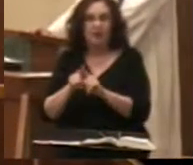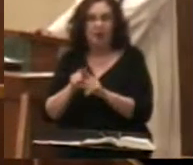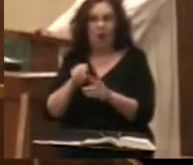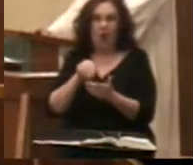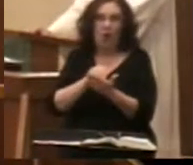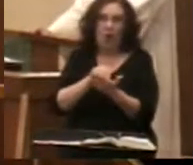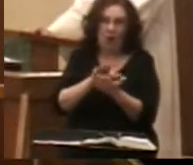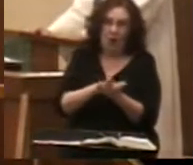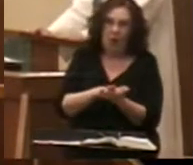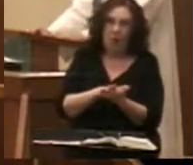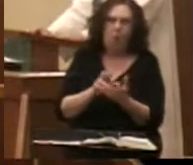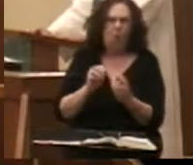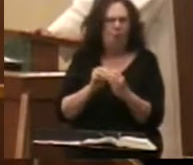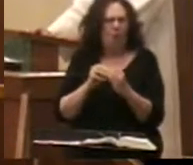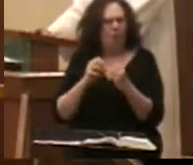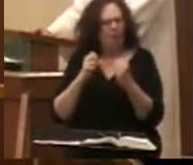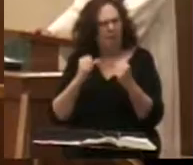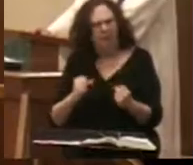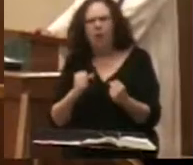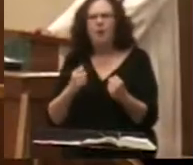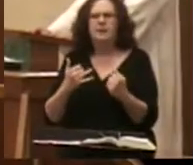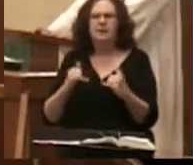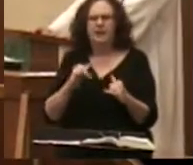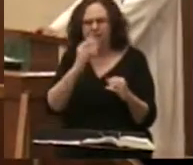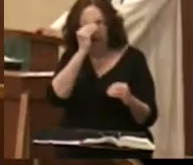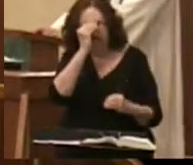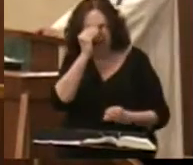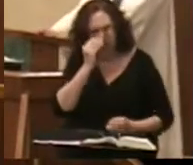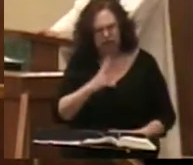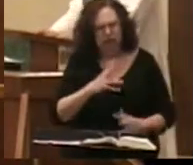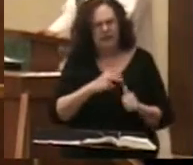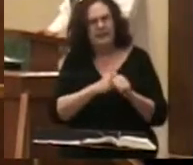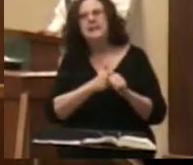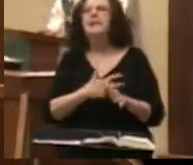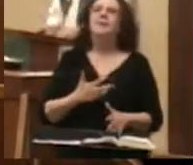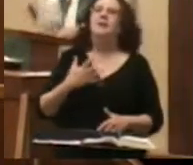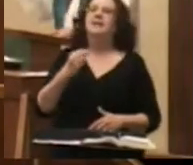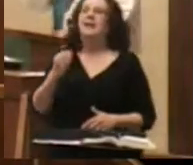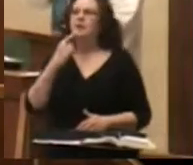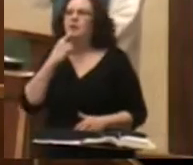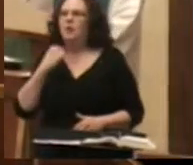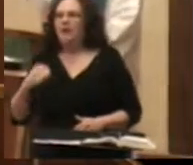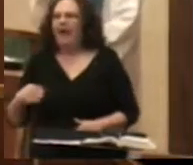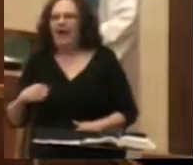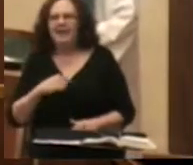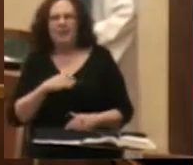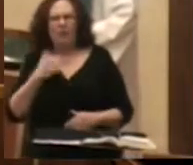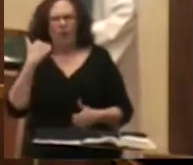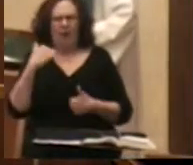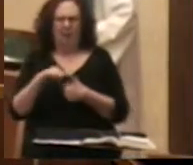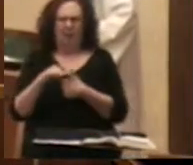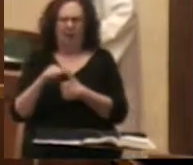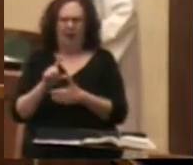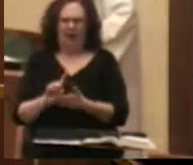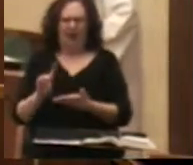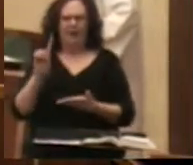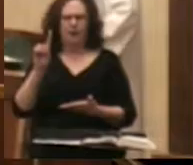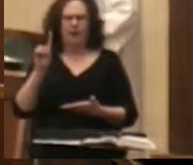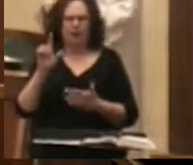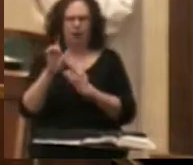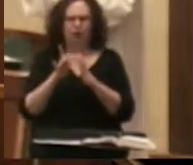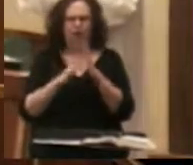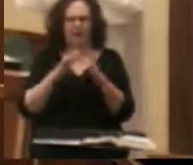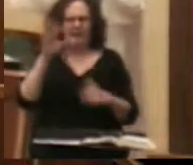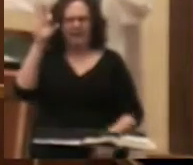even bolder still to his disciples and to us. You may remember last week, Jesus preached,